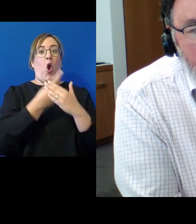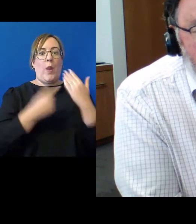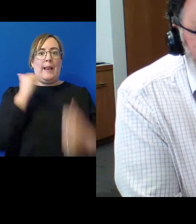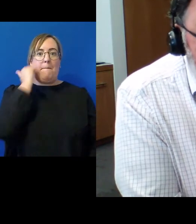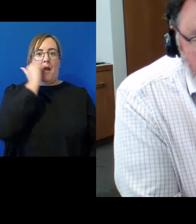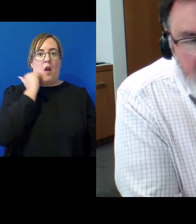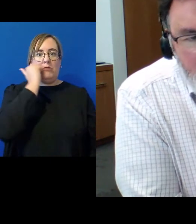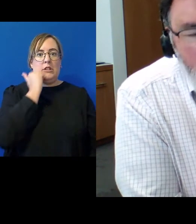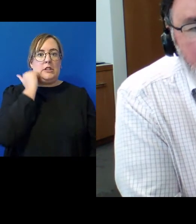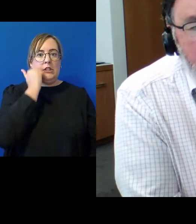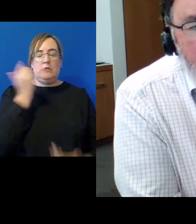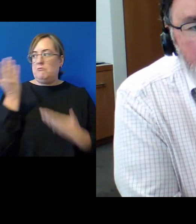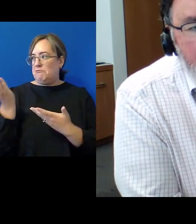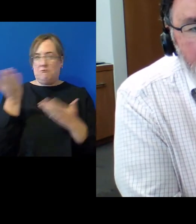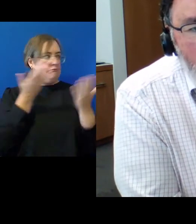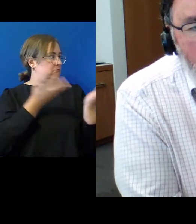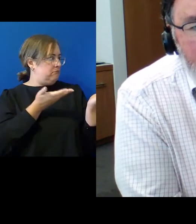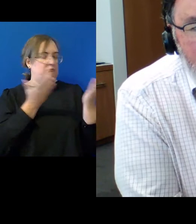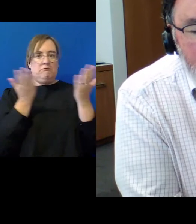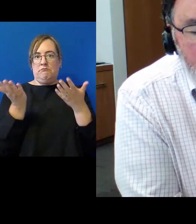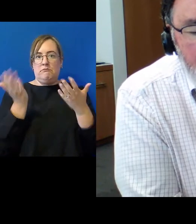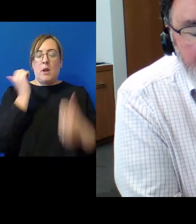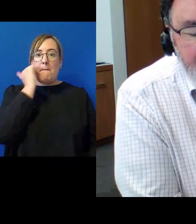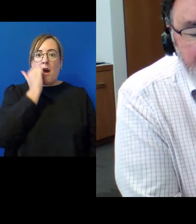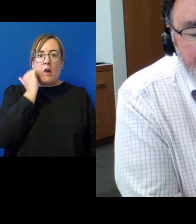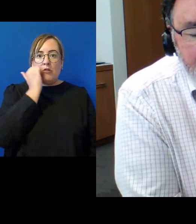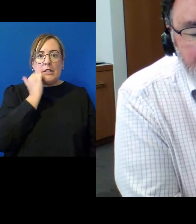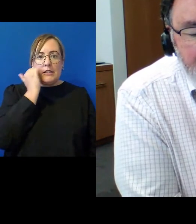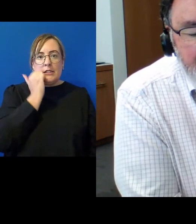the process was run in Māori or largely in Māori